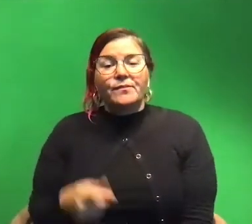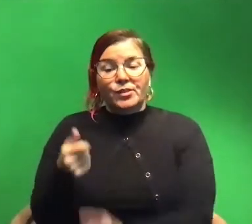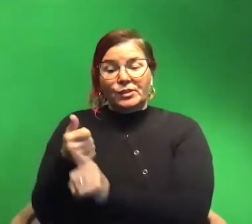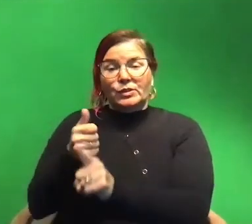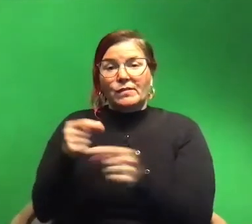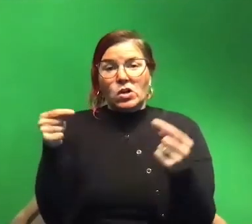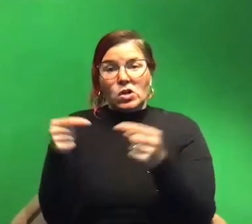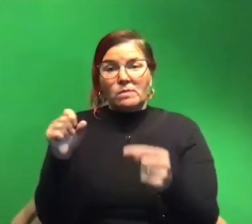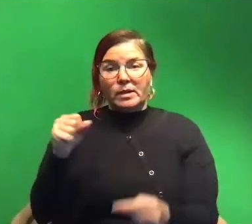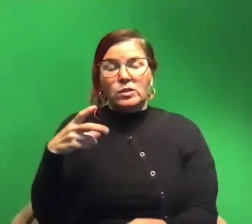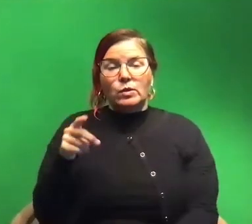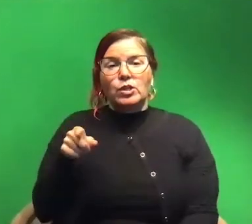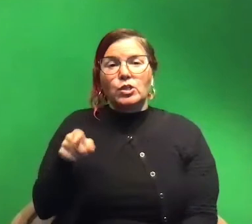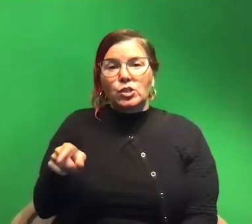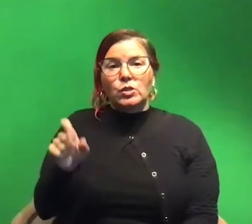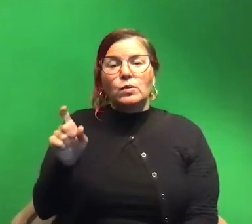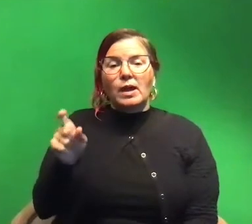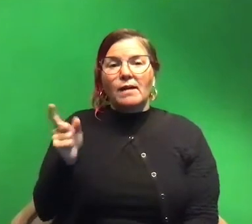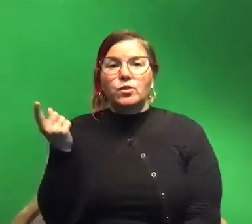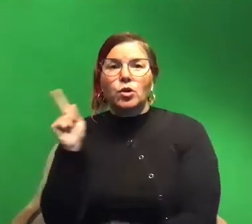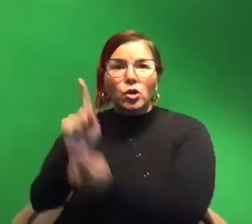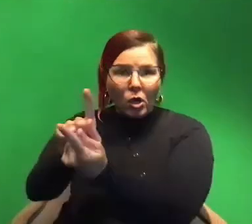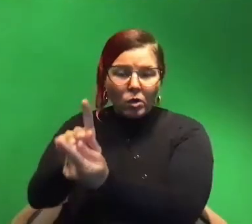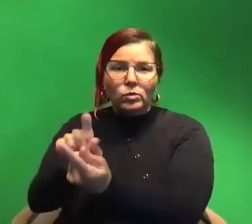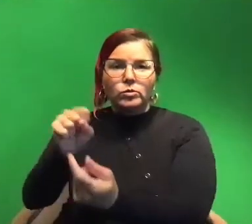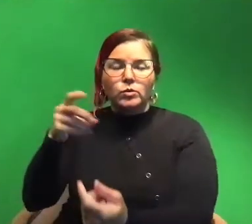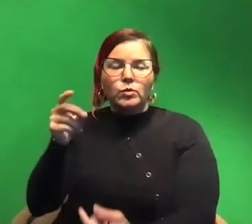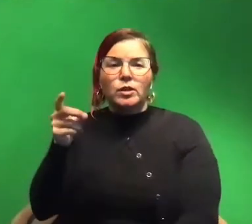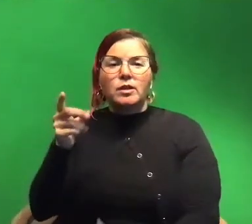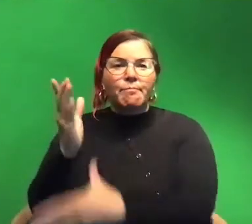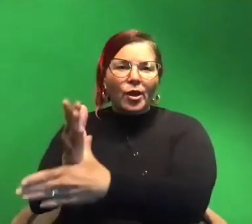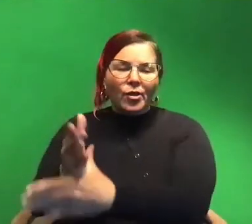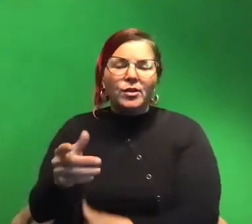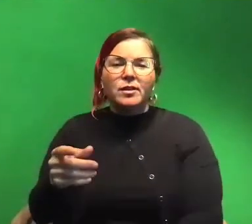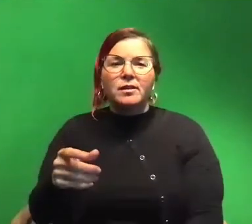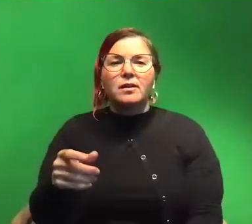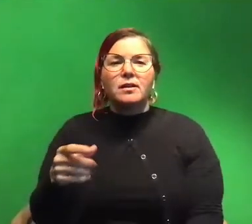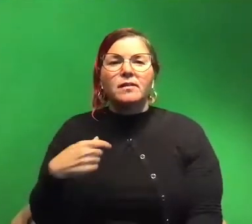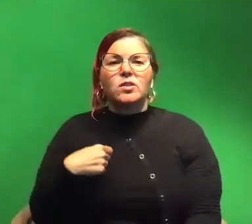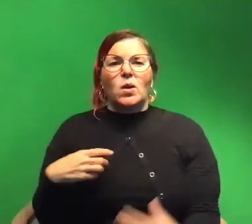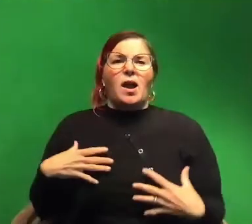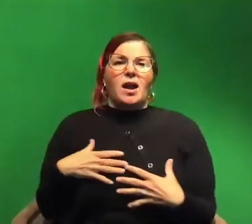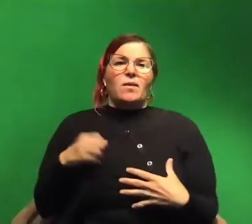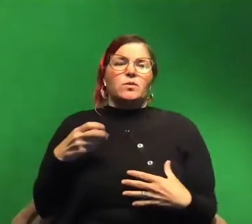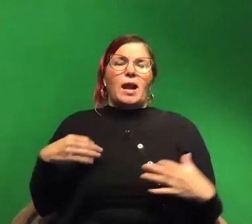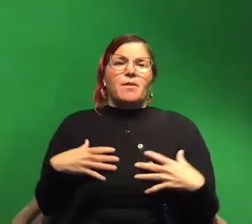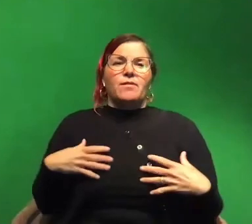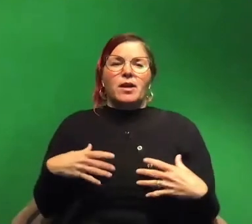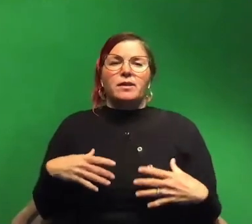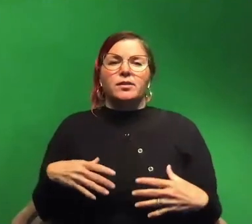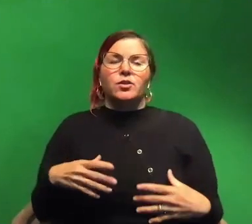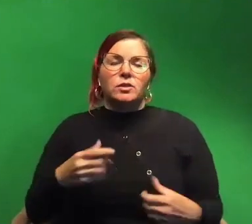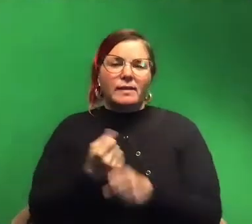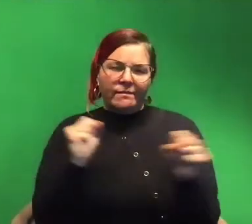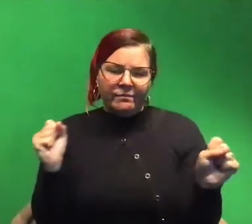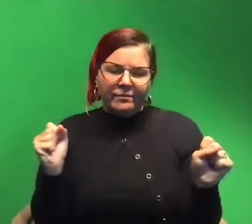a squid you needed to go to the squid like it's not gonna if you're like i don't like squid i'm afraid of squid you're officially safe there's